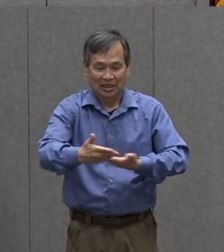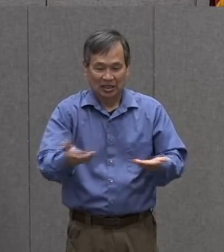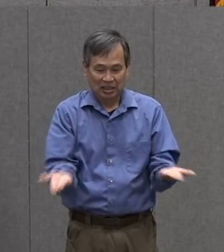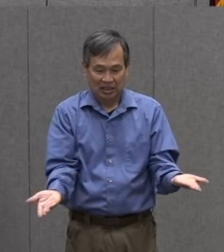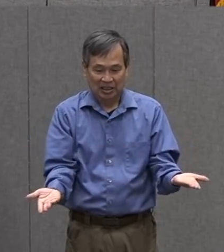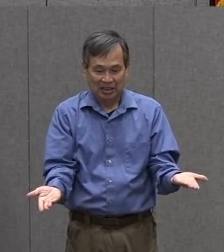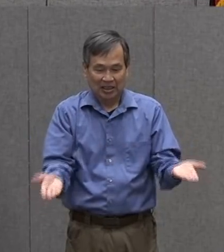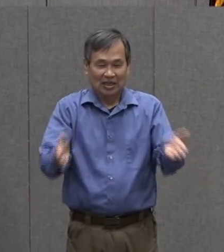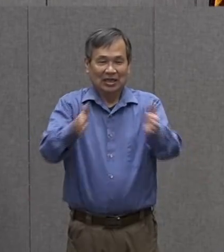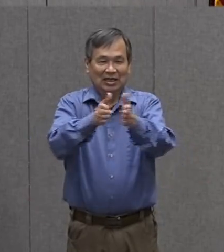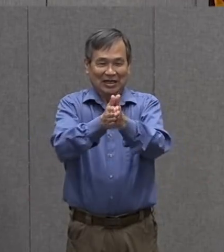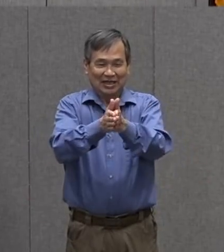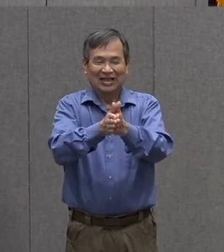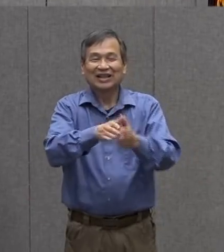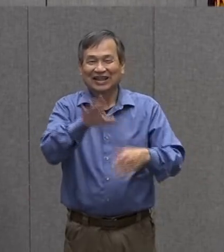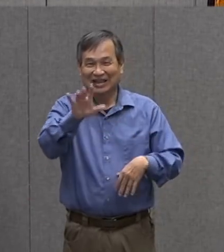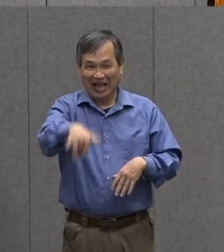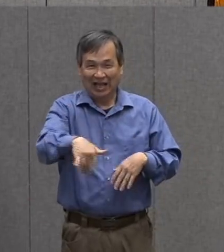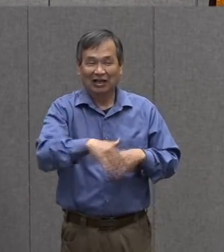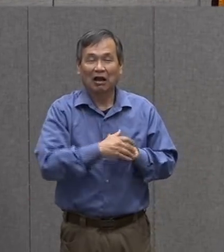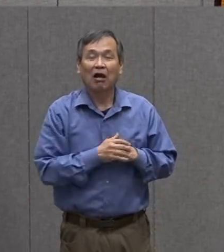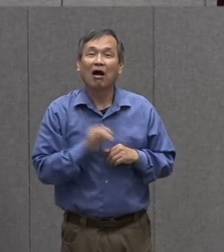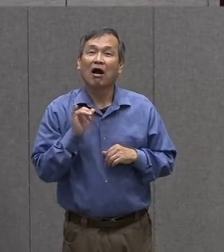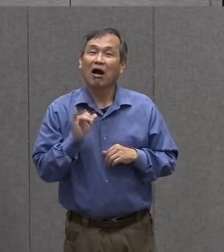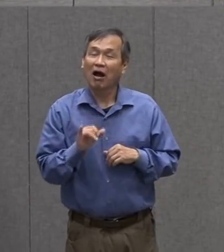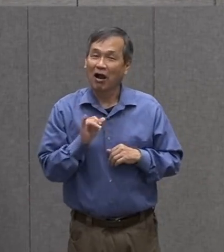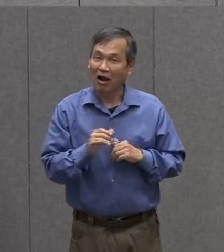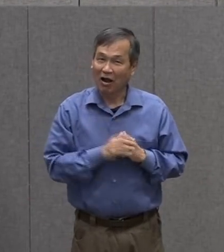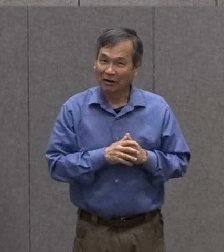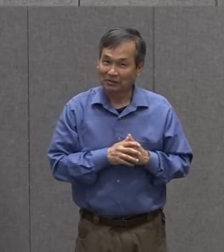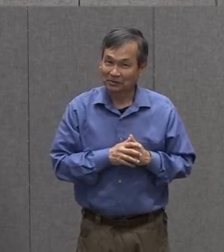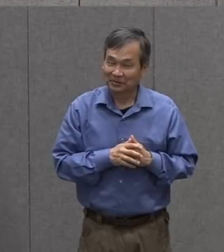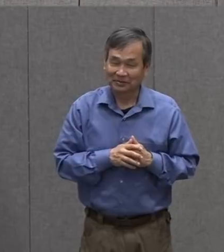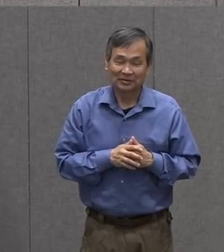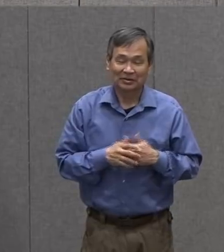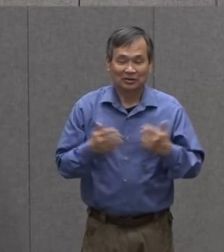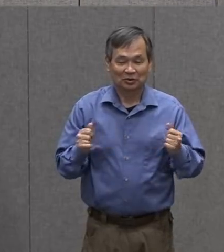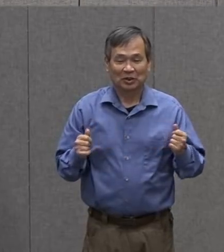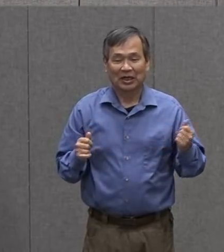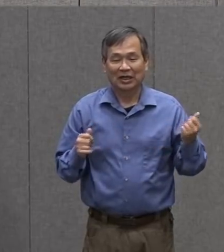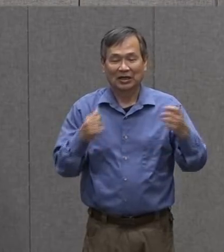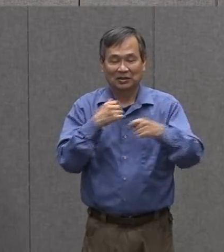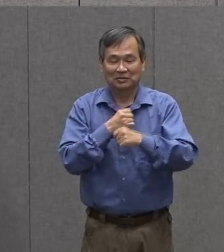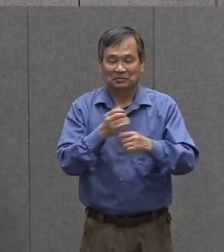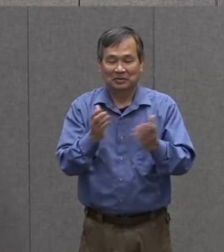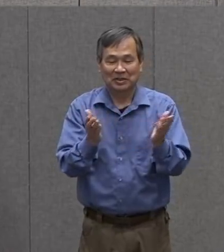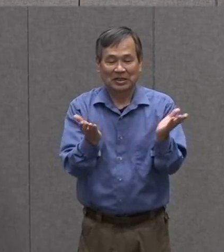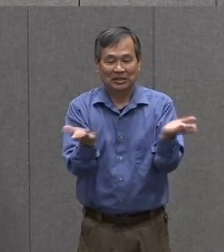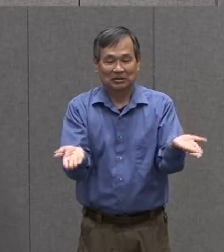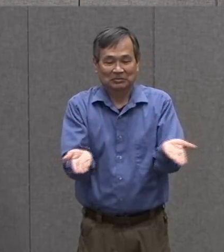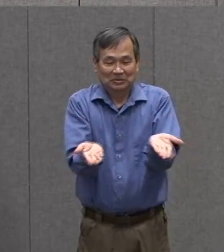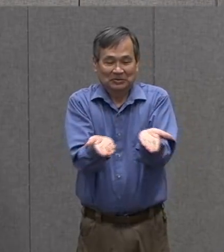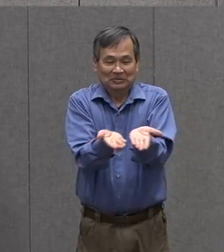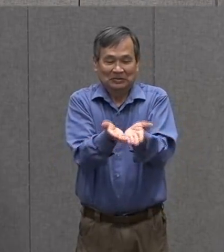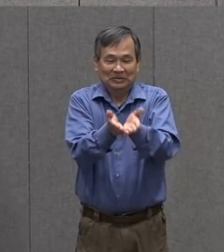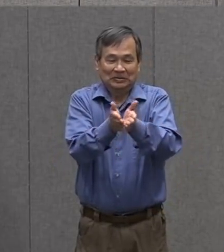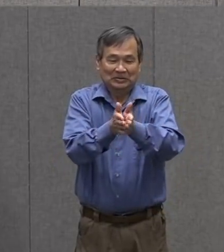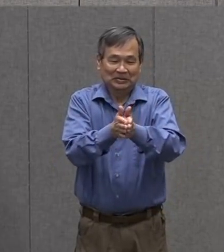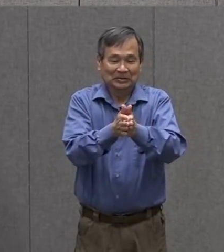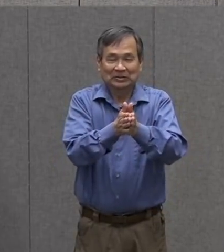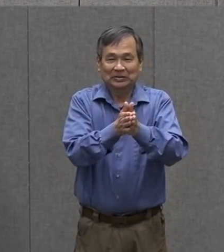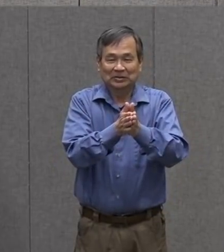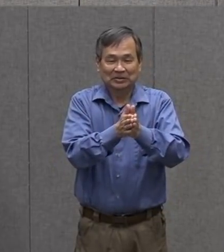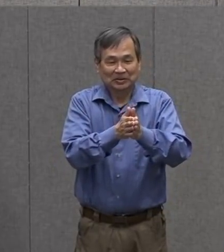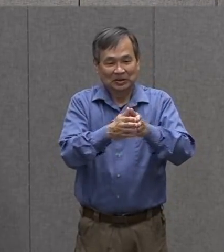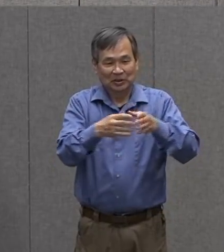and match those edges we'll try and line up the corners i like to tap it with my hand